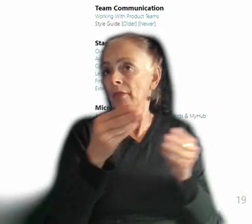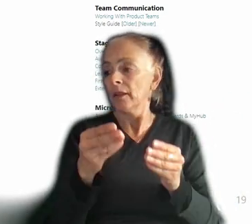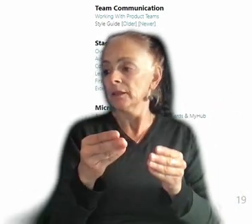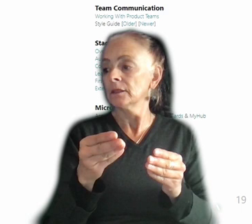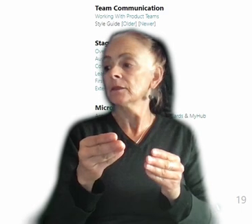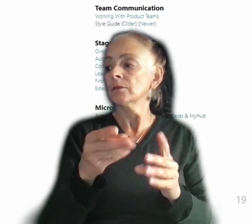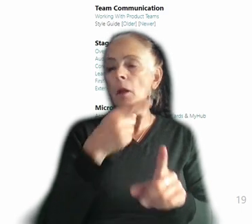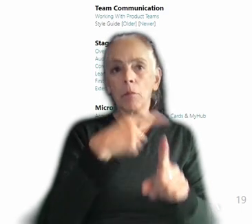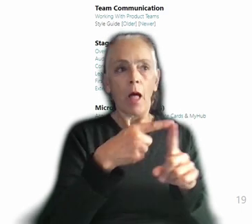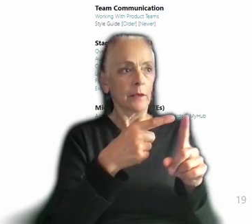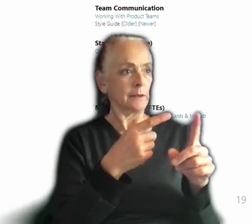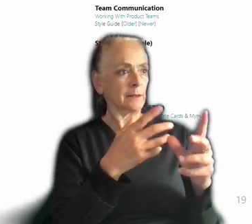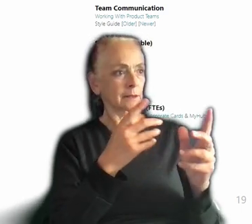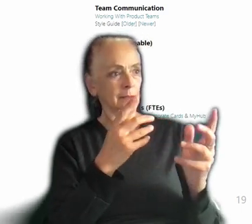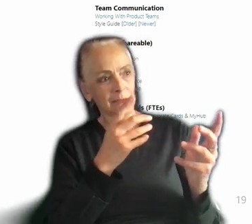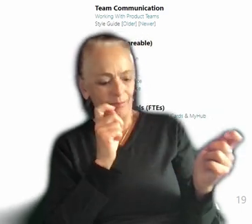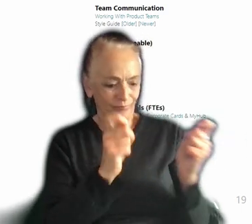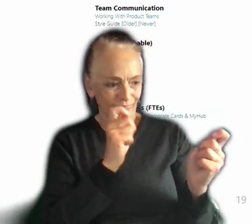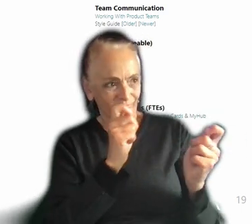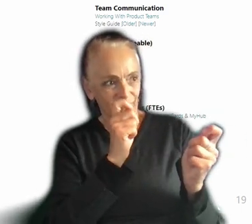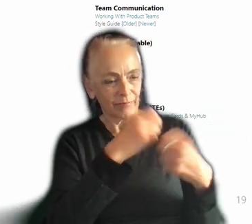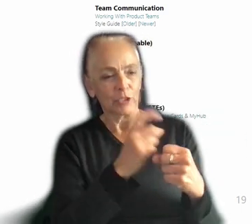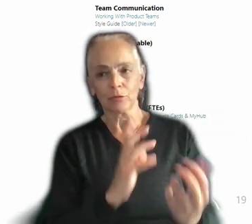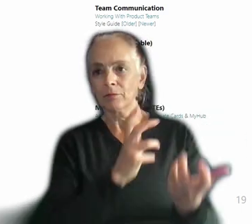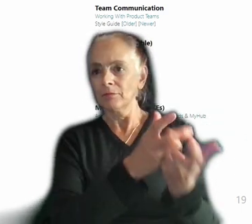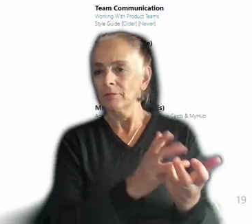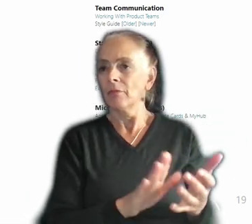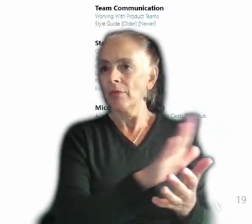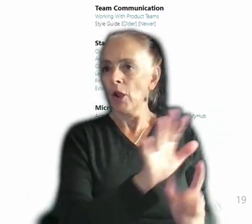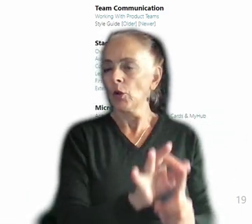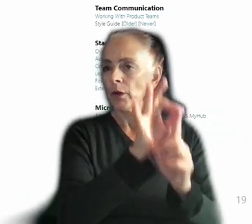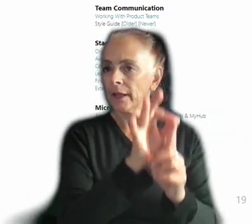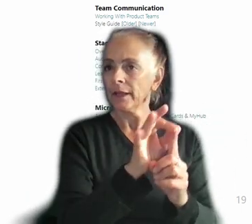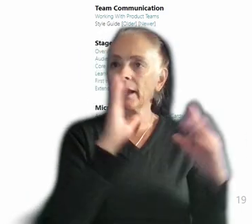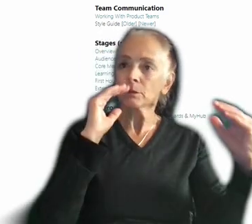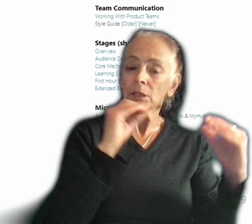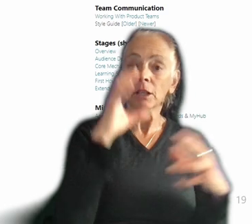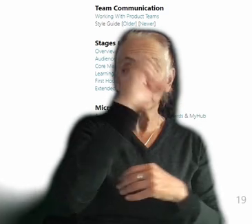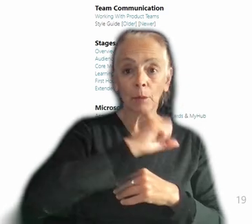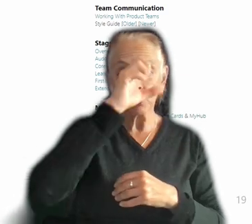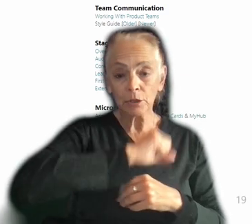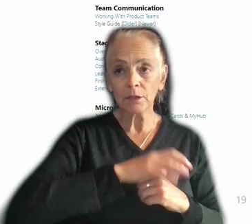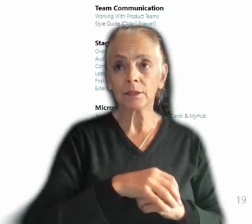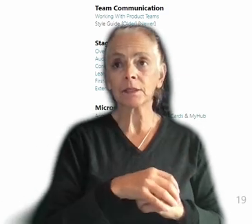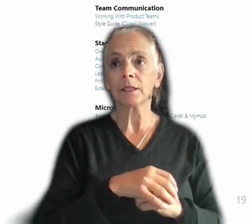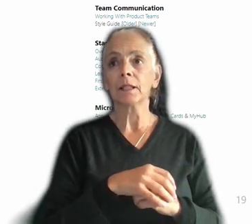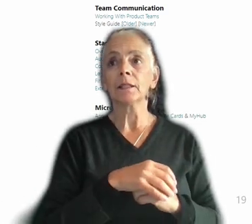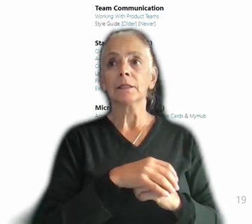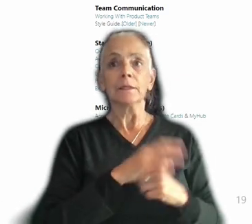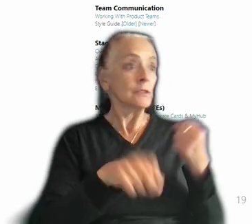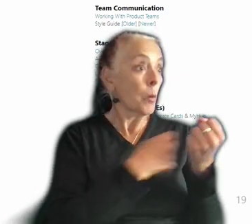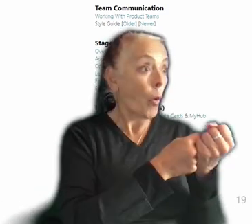tailor it to them so that their unique expectations and assumptions are addressed and either amplified and celebrated or maybe